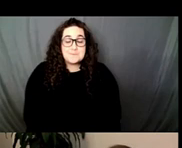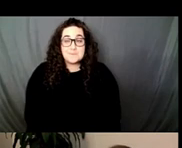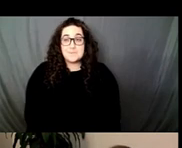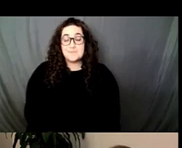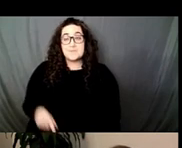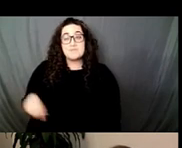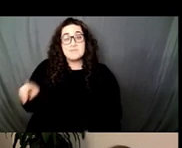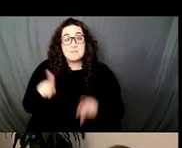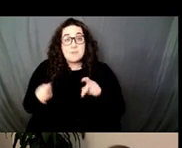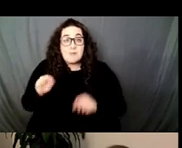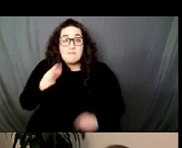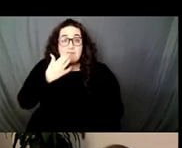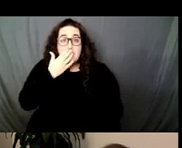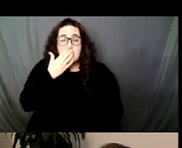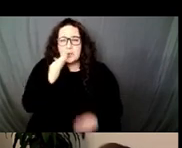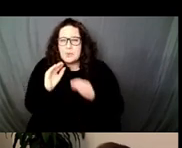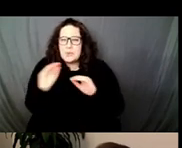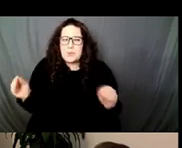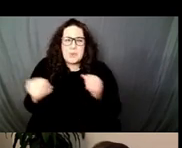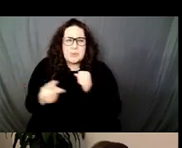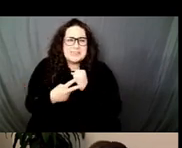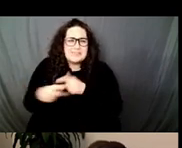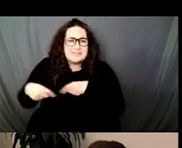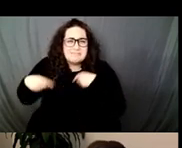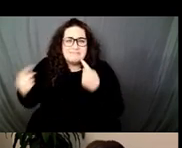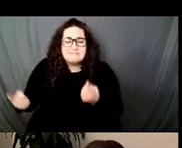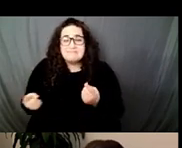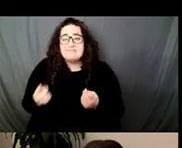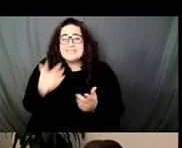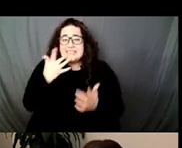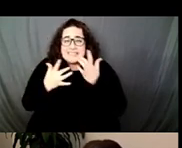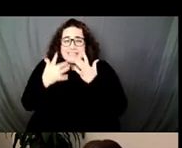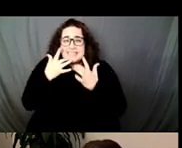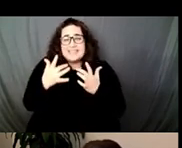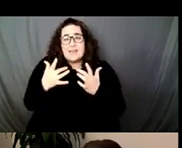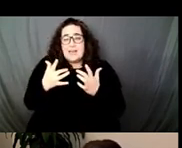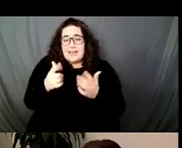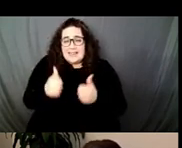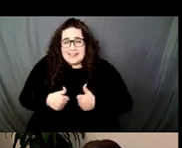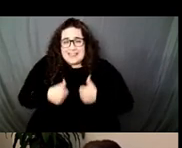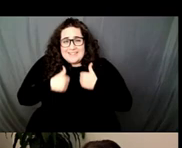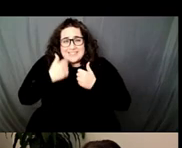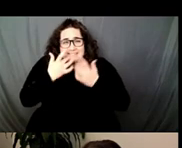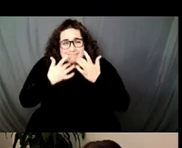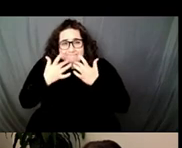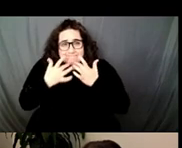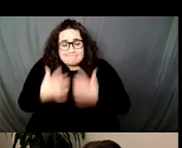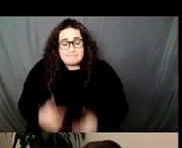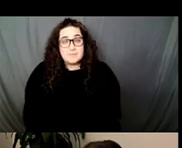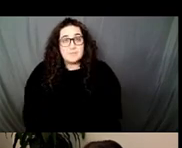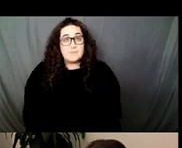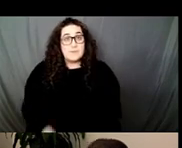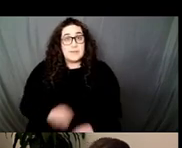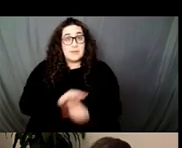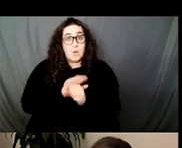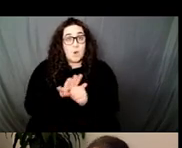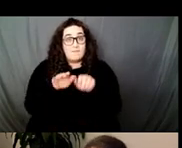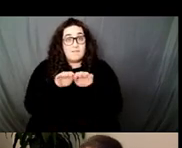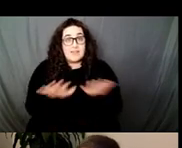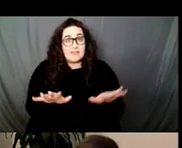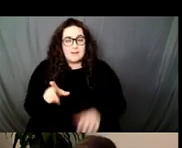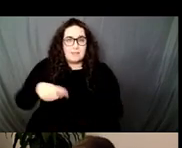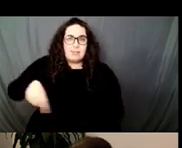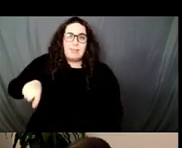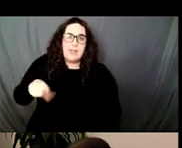from paycheck to paycheck and they were the ones who were laid off, furloughed and fired in the pandemic, many losing health